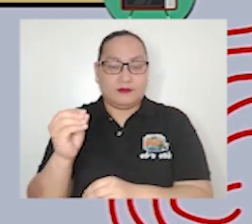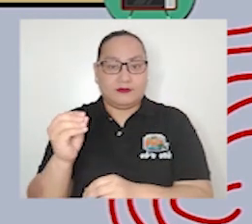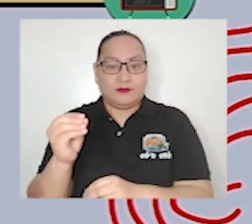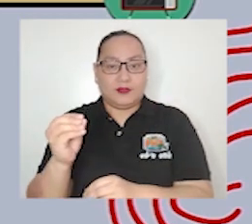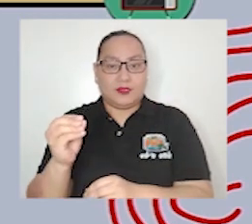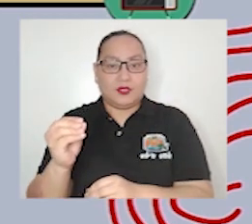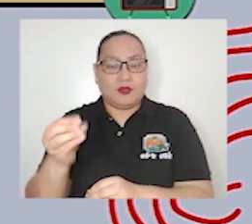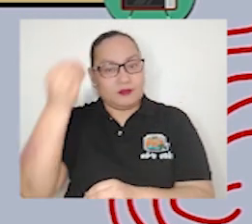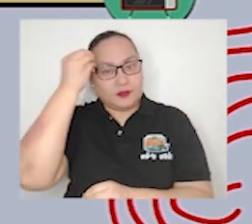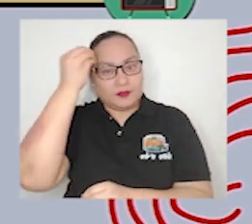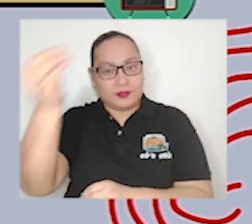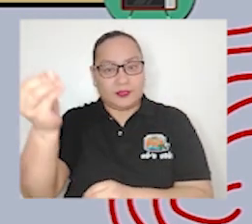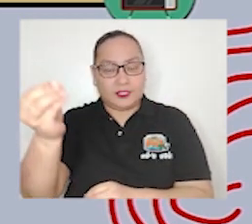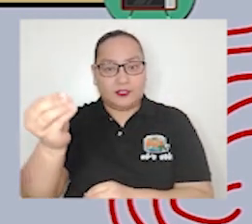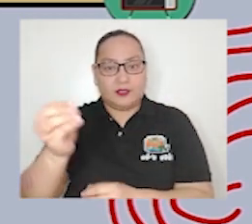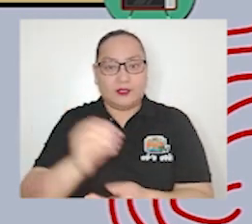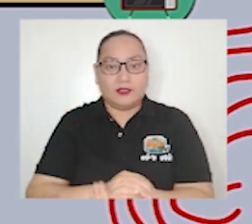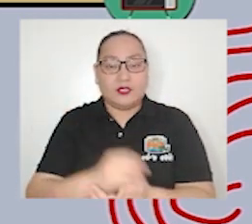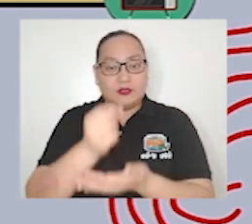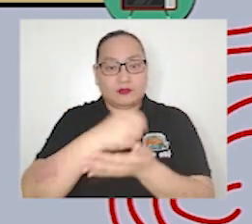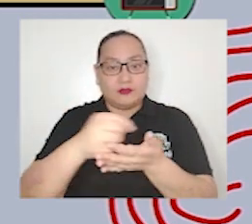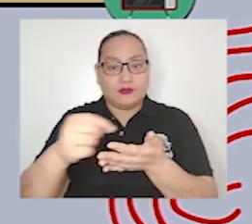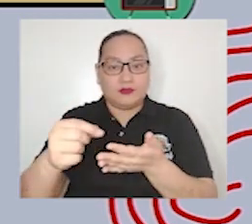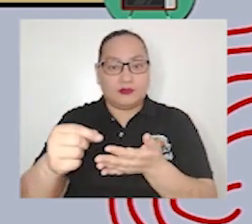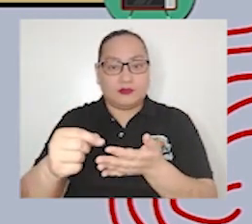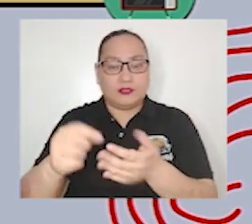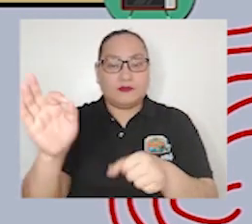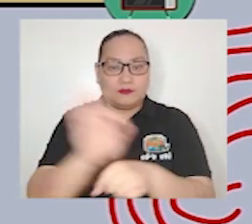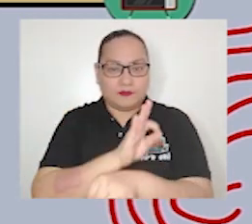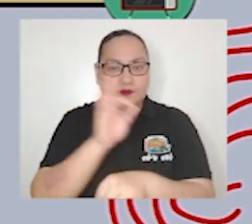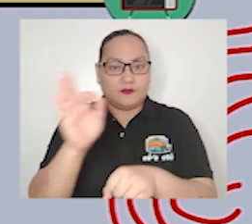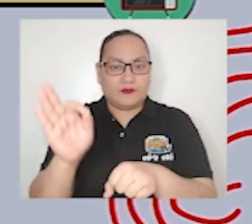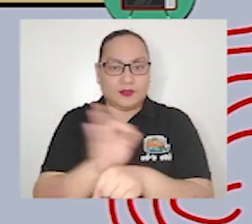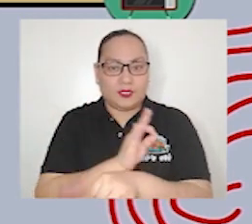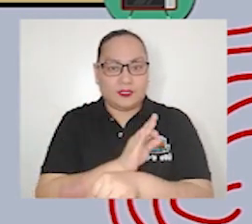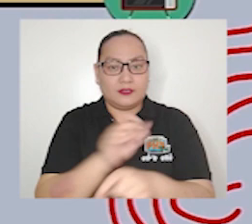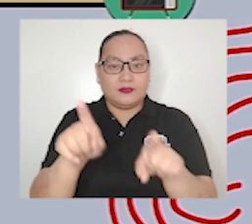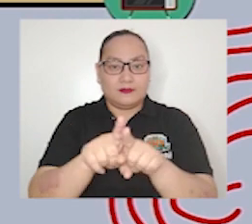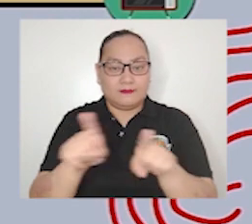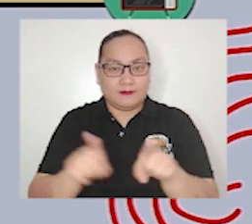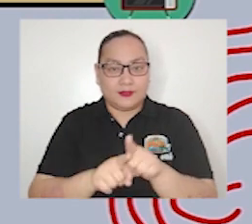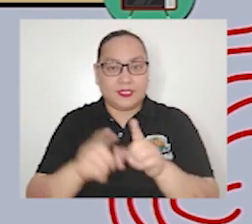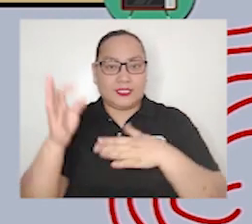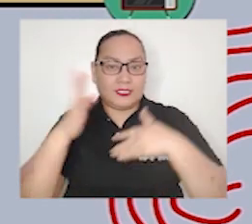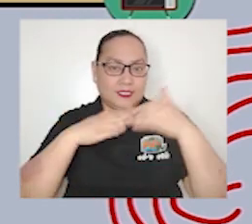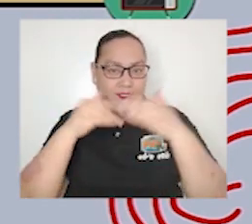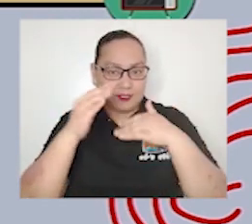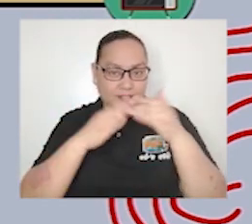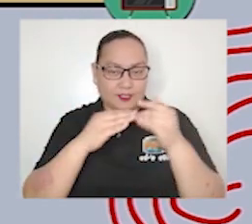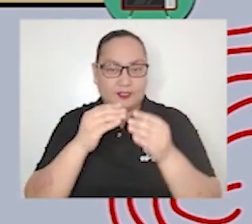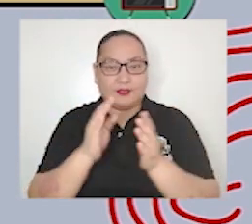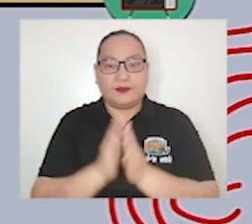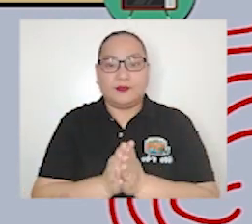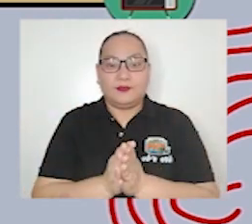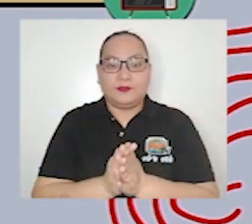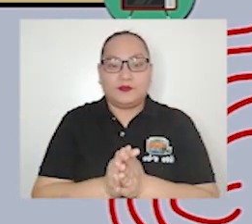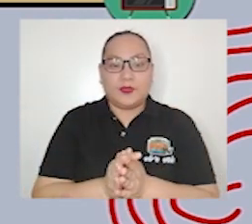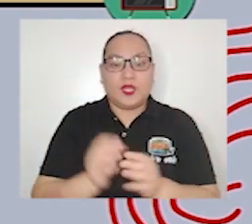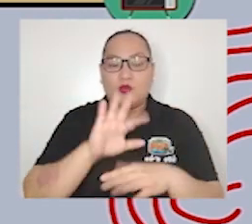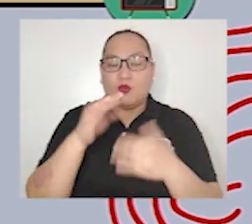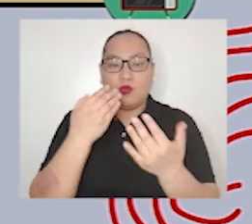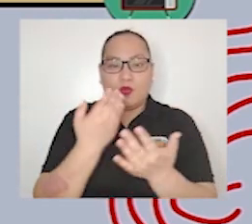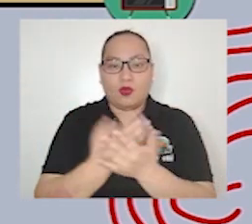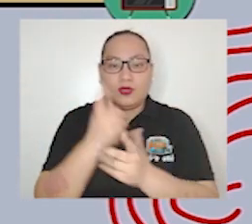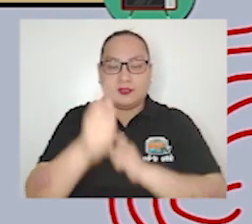its function as an entertainer in this function all types of fiction like comic strips